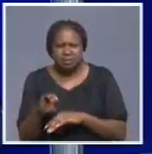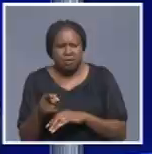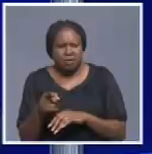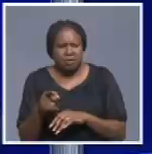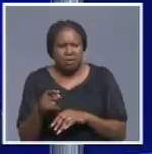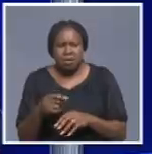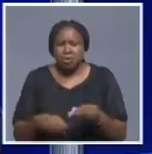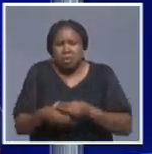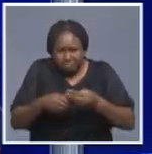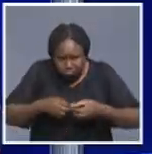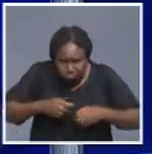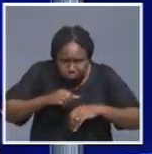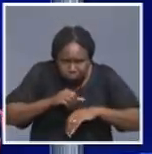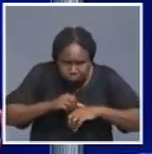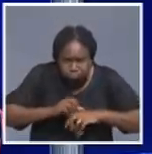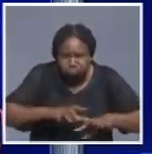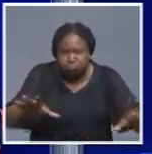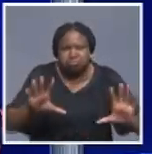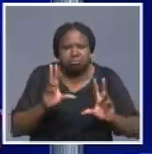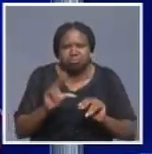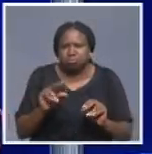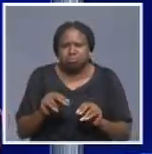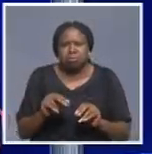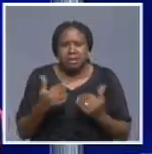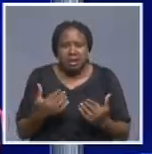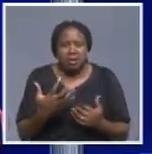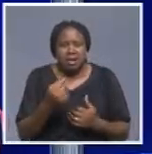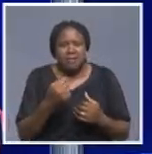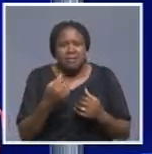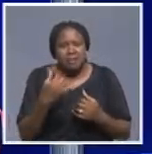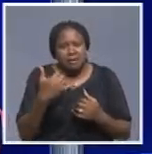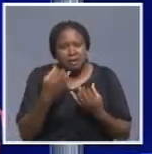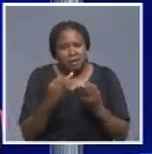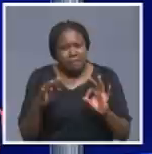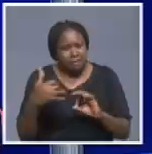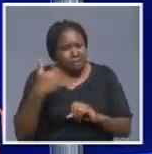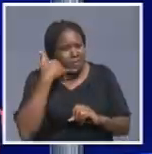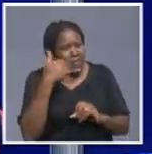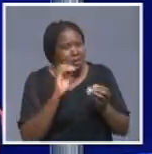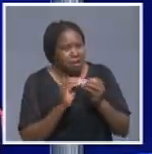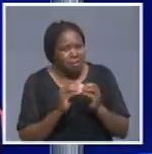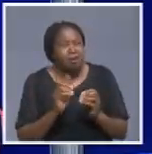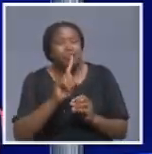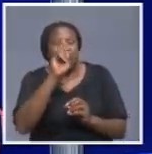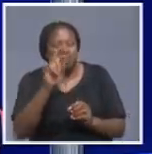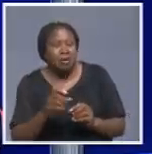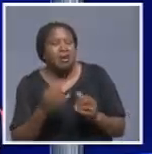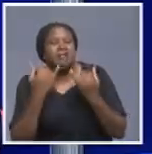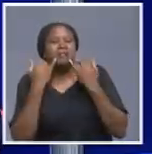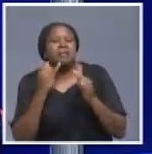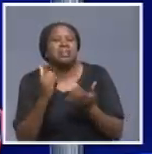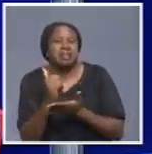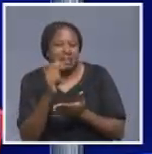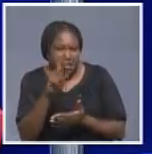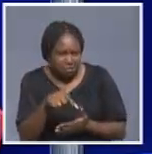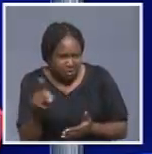propagate it. Phone us. We have now a toll-free number to ask for the correct information before